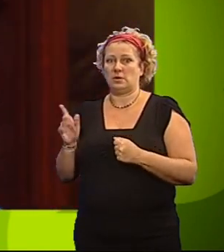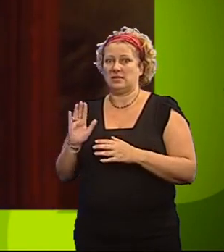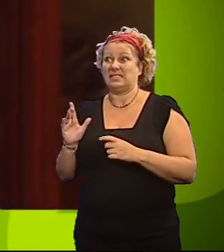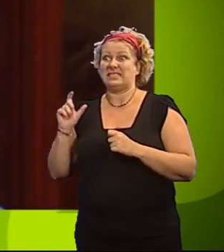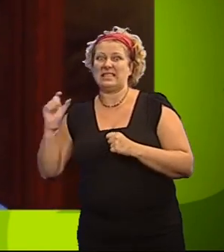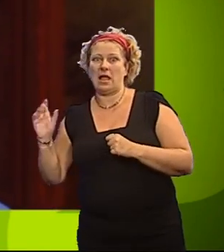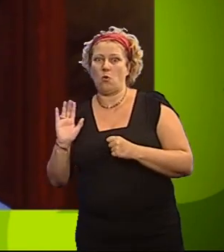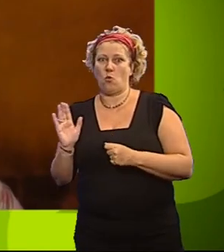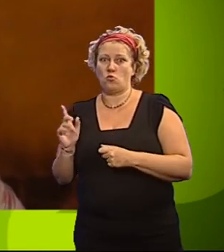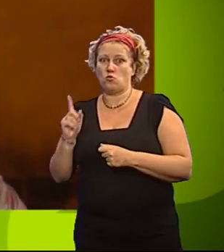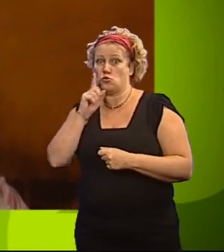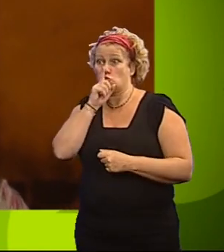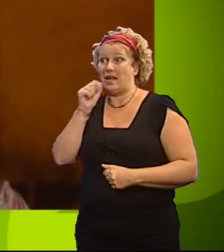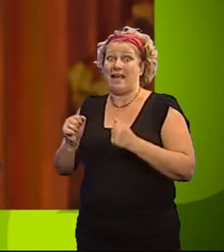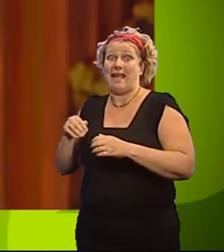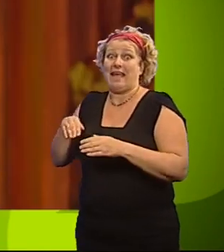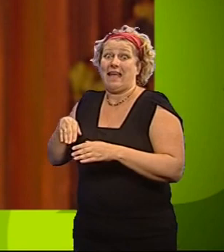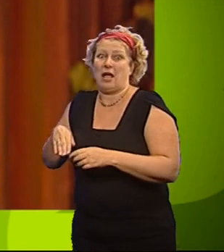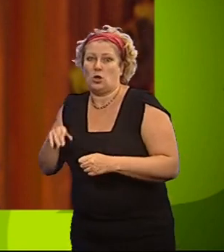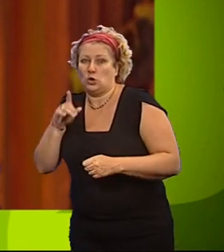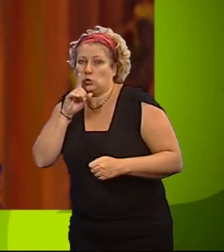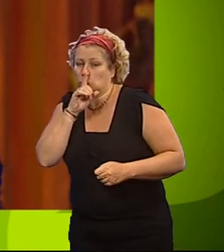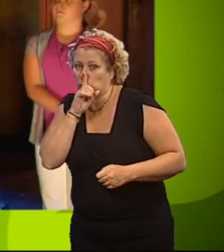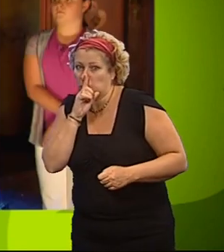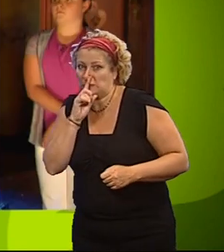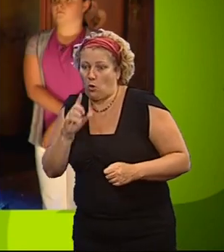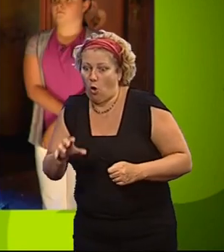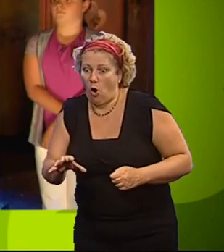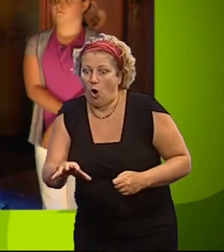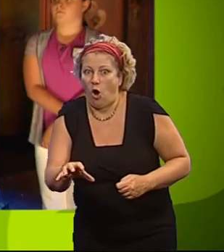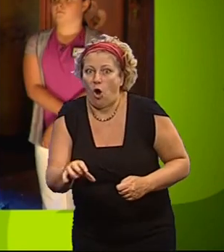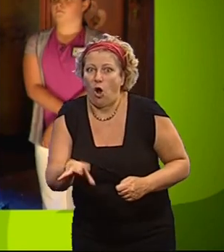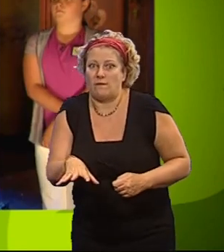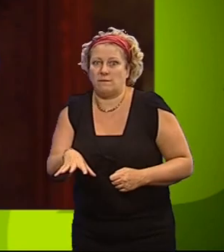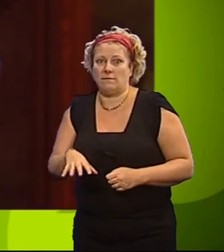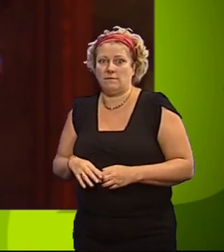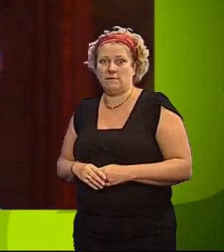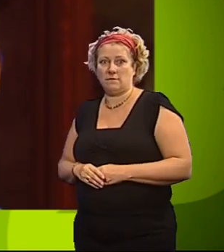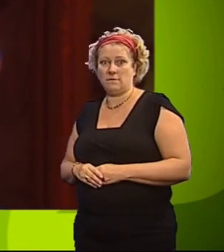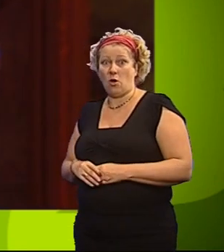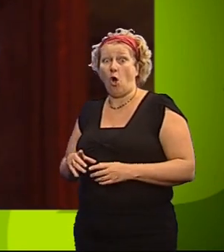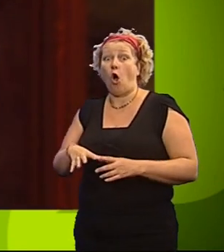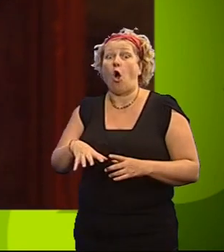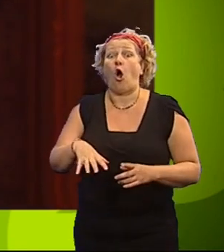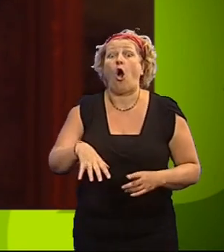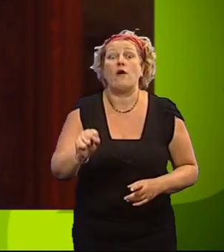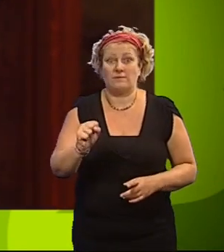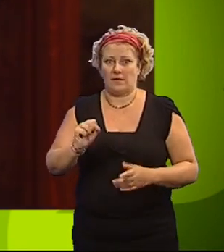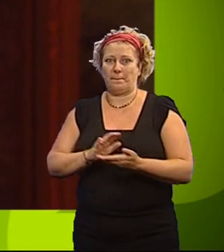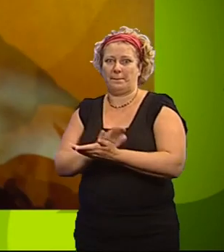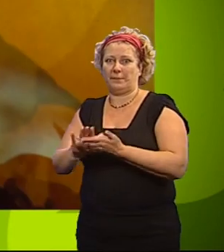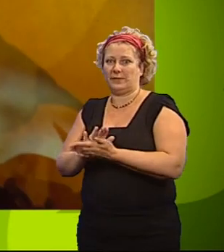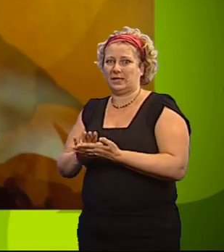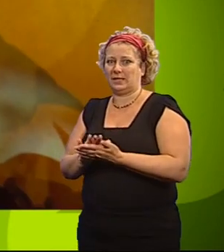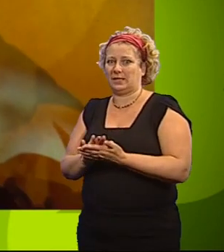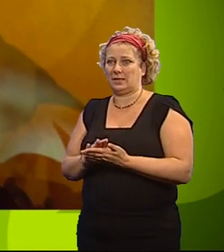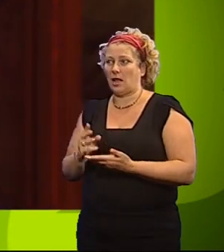there. Use the silence to turn off one or more lights. Once you have turned a light off, you will have three seconds